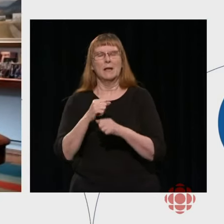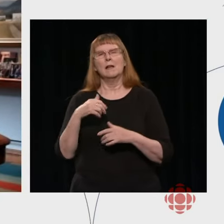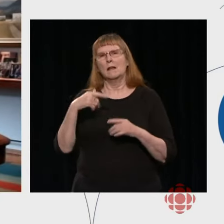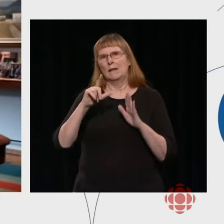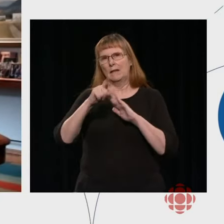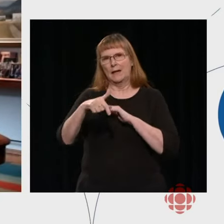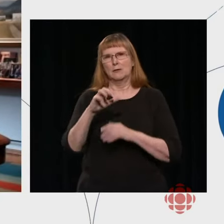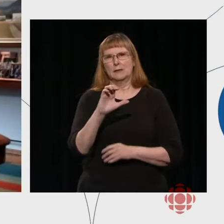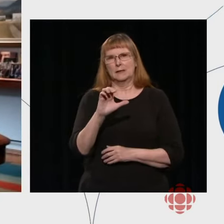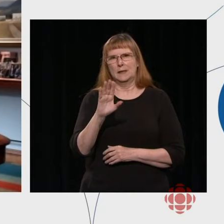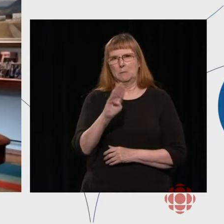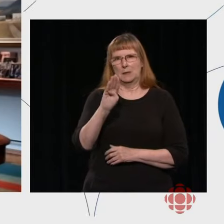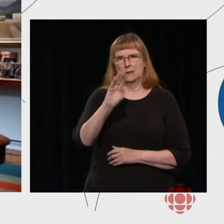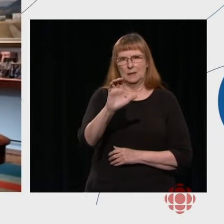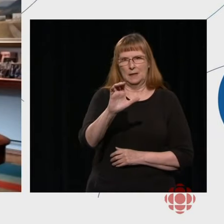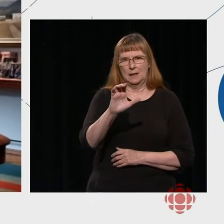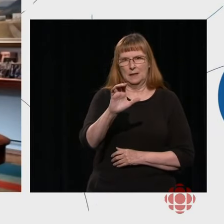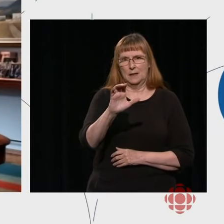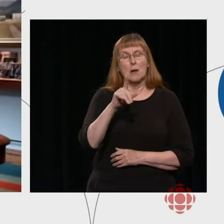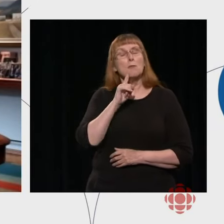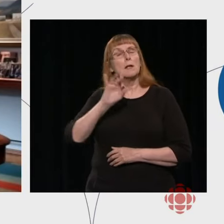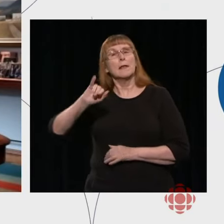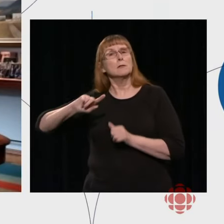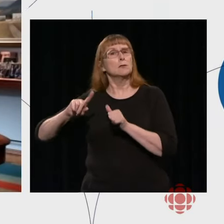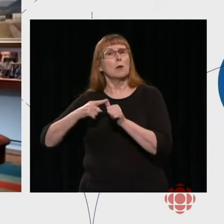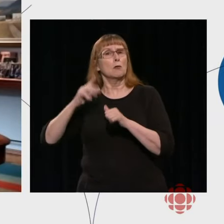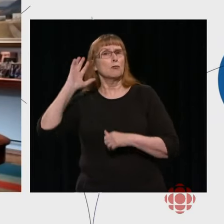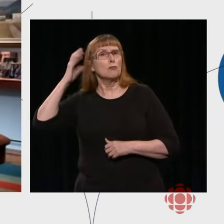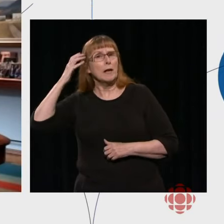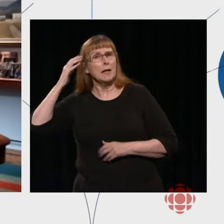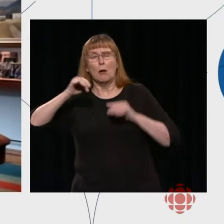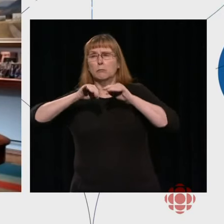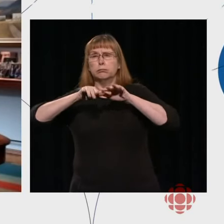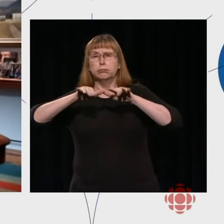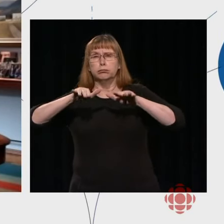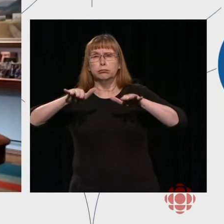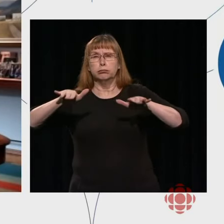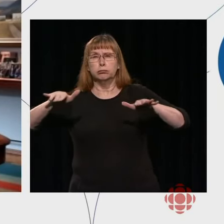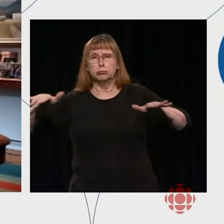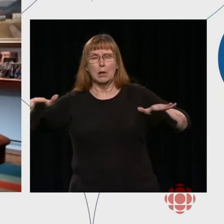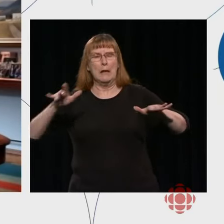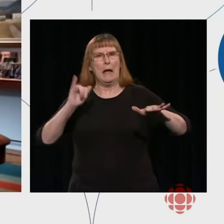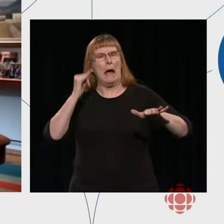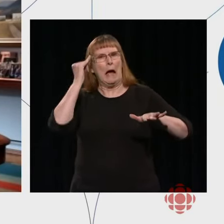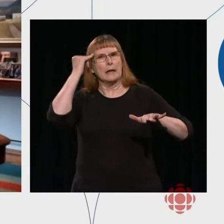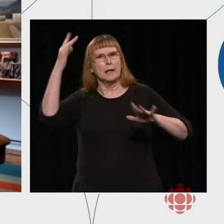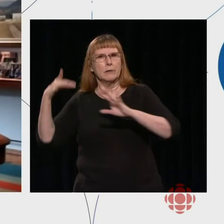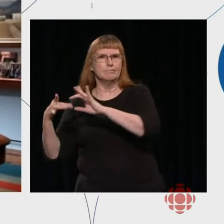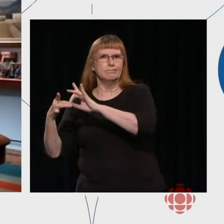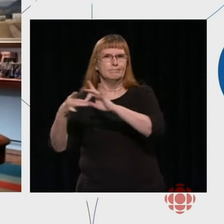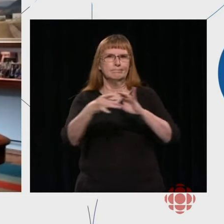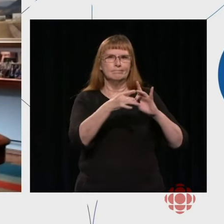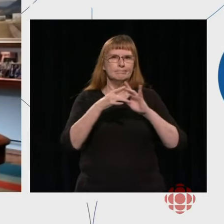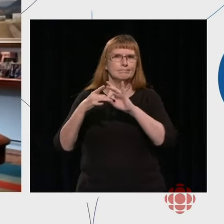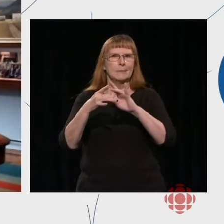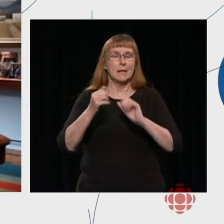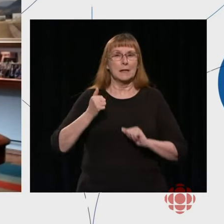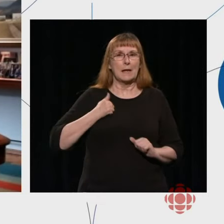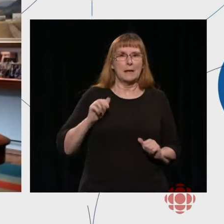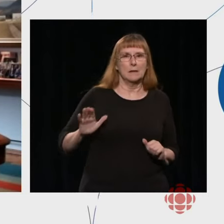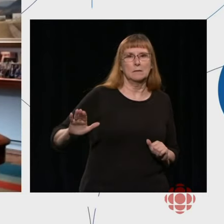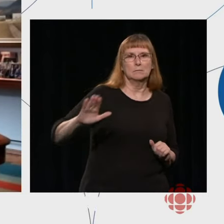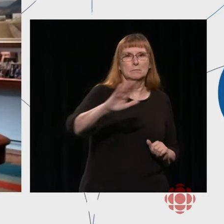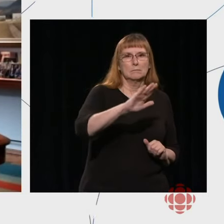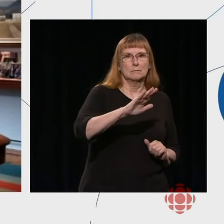and the fact it was a cultural sovereignty argument at the time, which I think continues to apply. But, you know, American